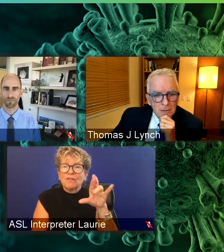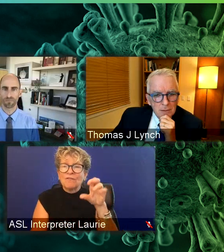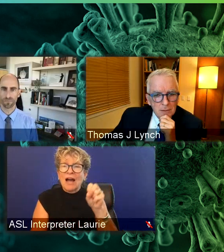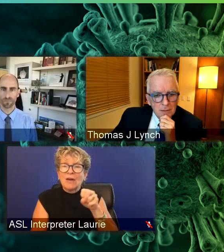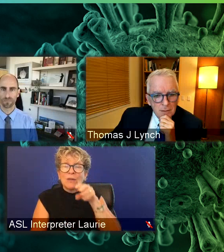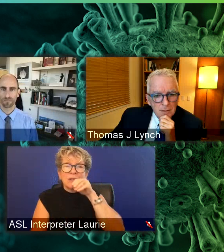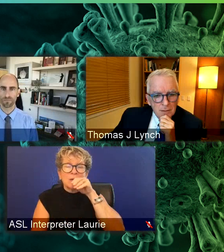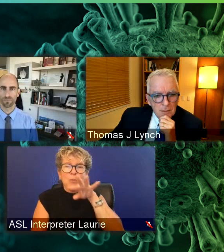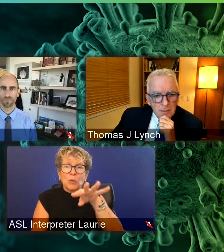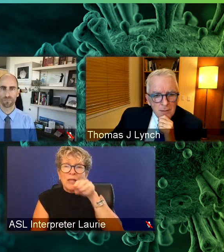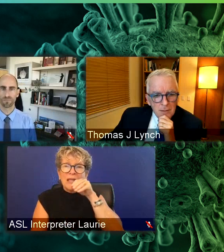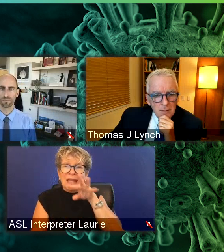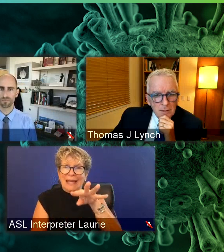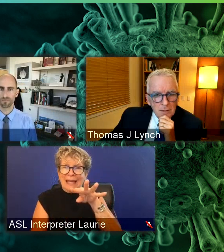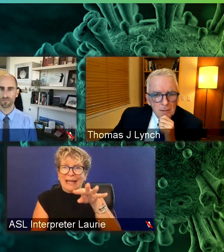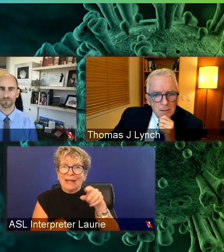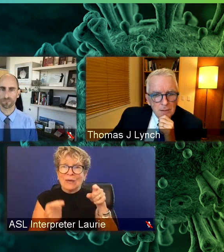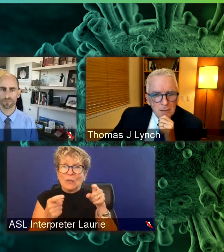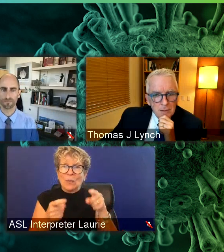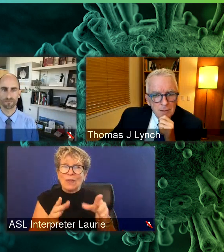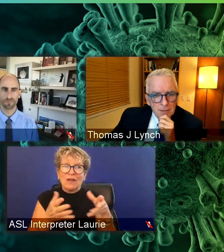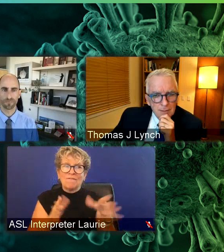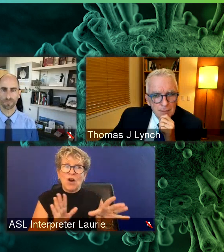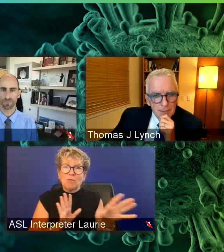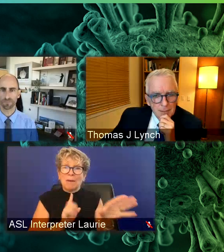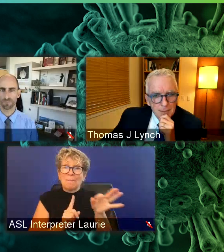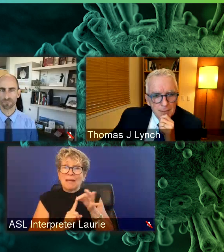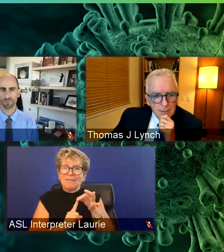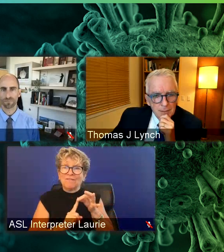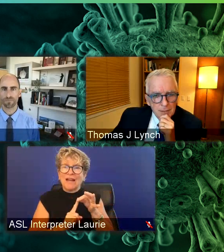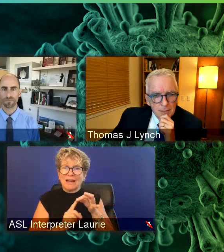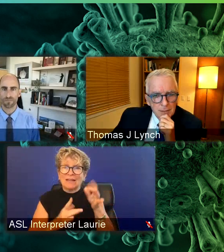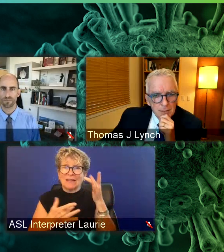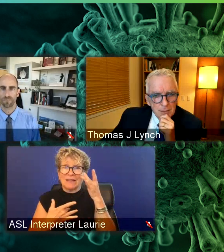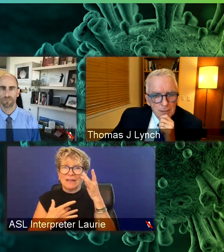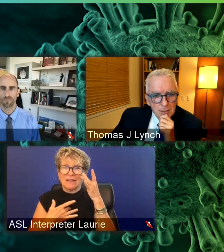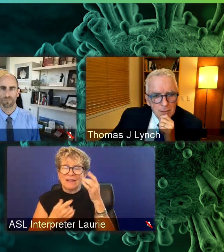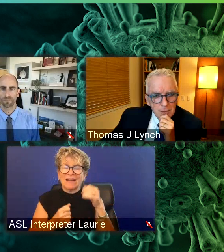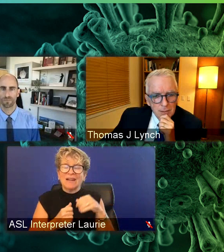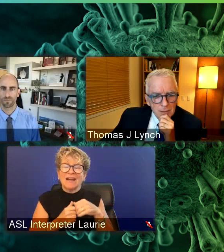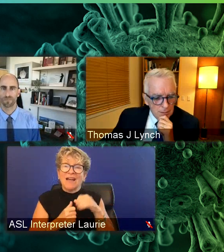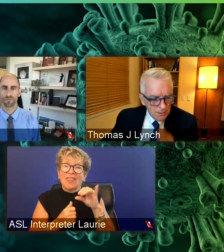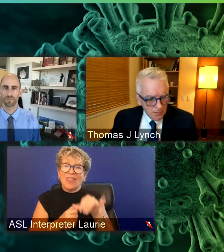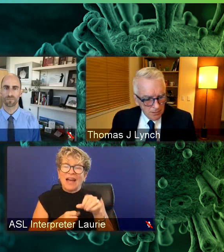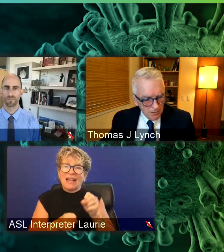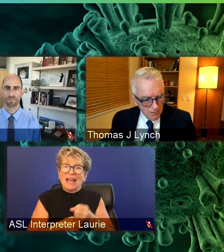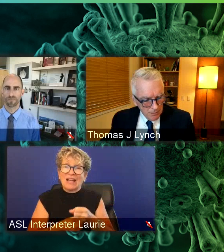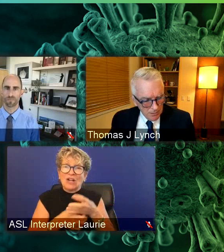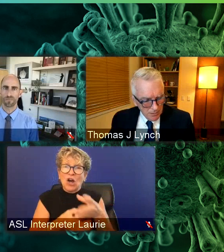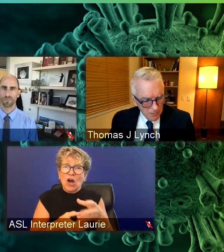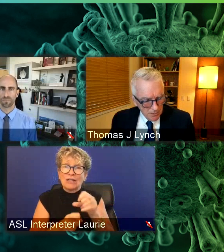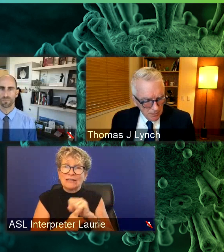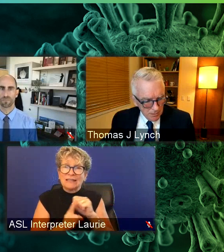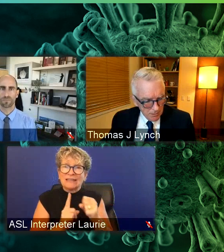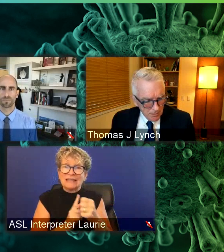they're they're infected. And so that can make situations where, like, if there was